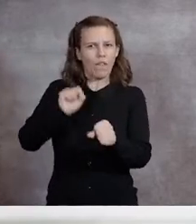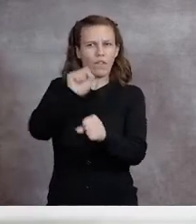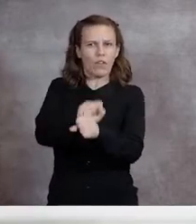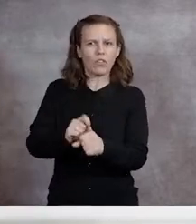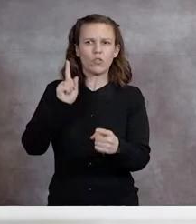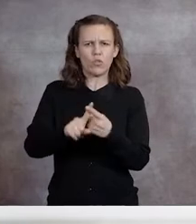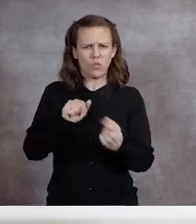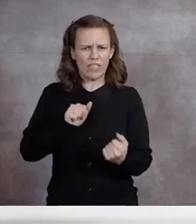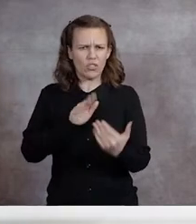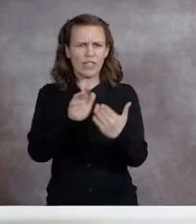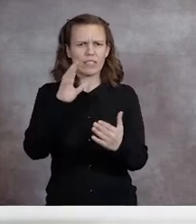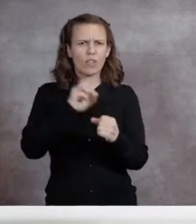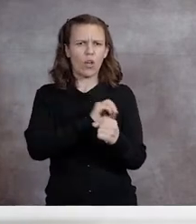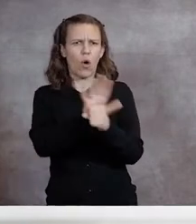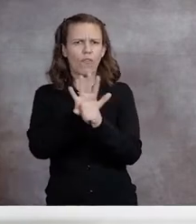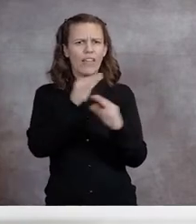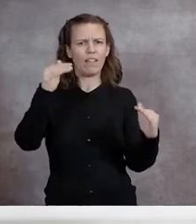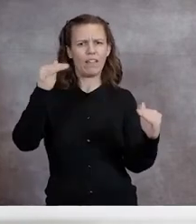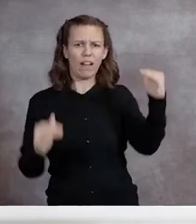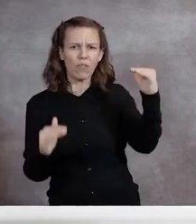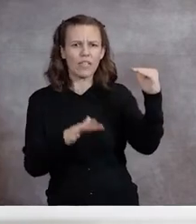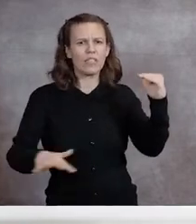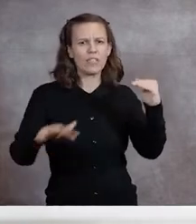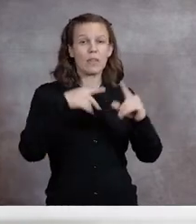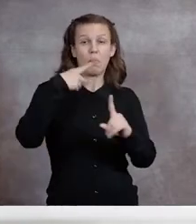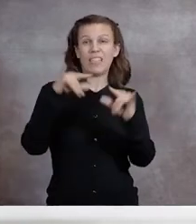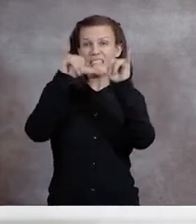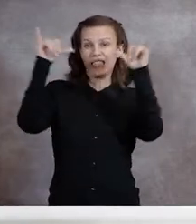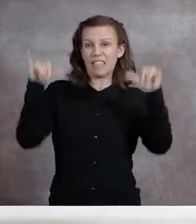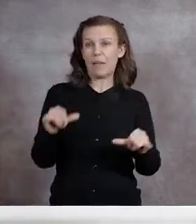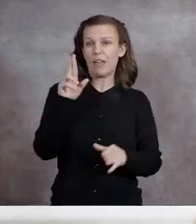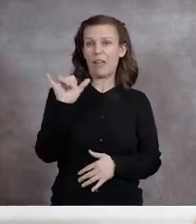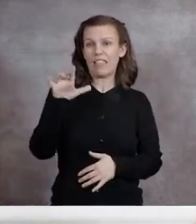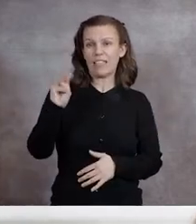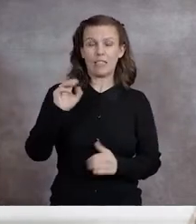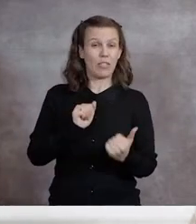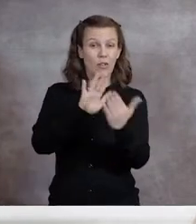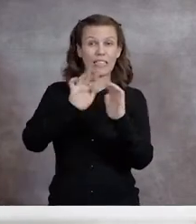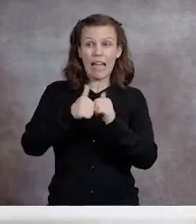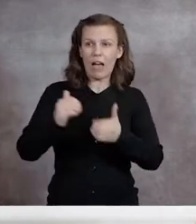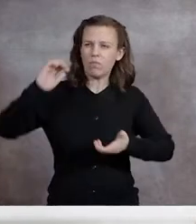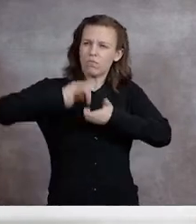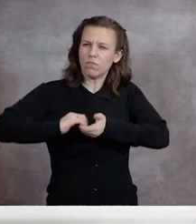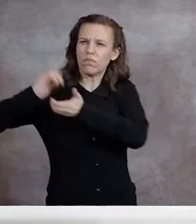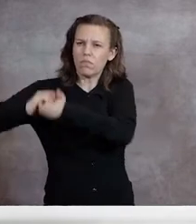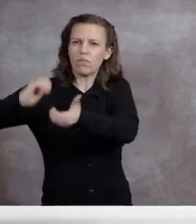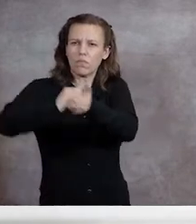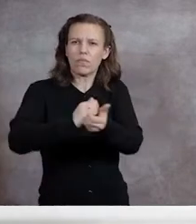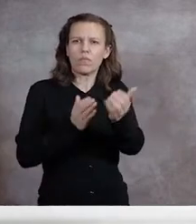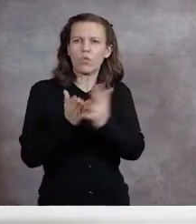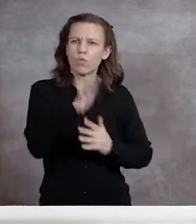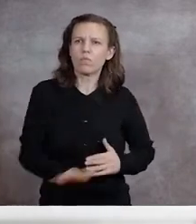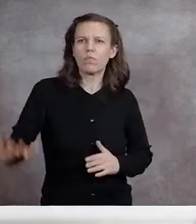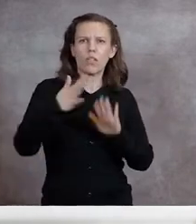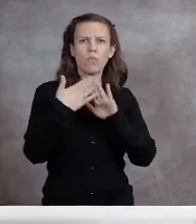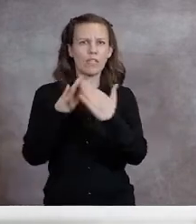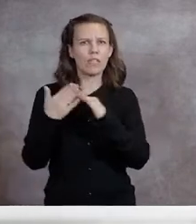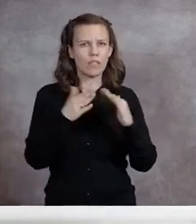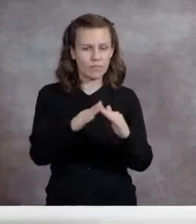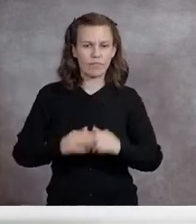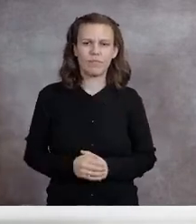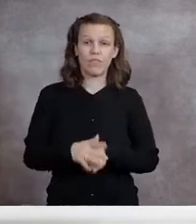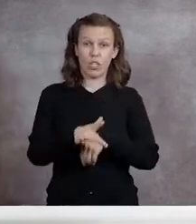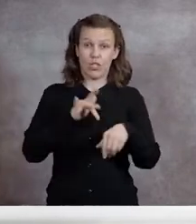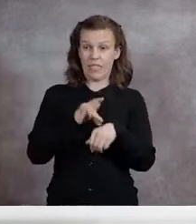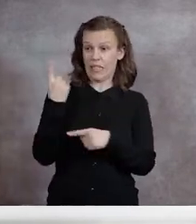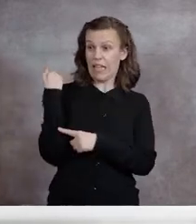-19 inequities and systemic racism through collaborative community partnerships. Early last year, we